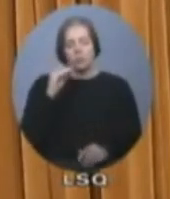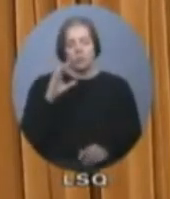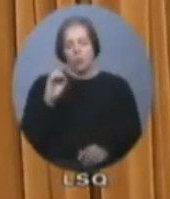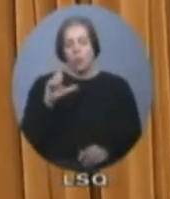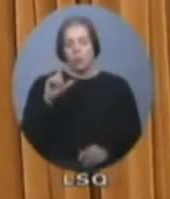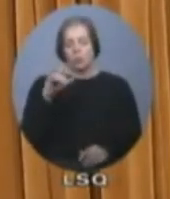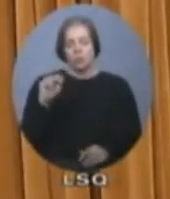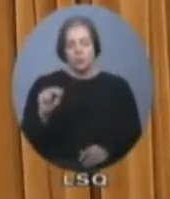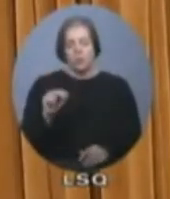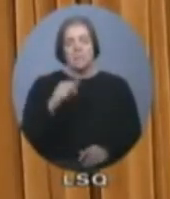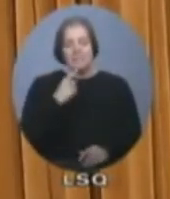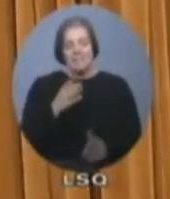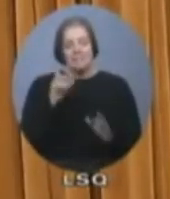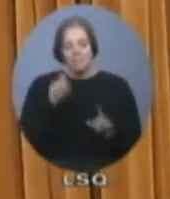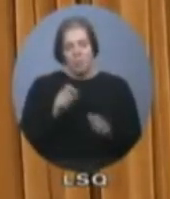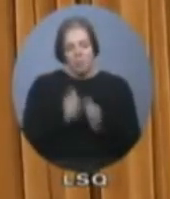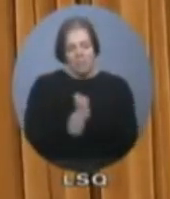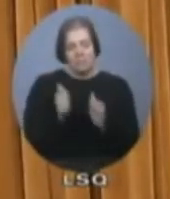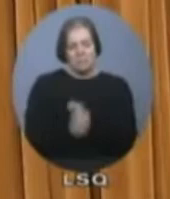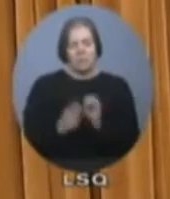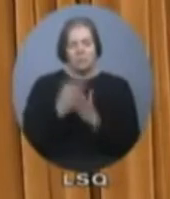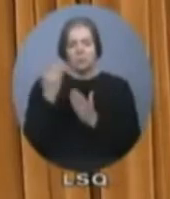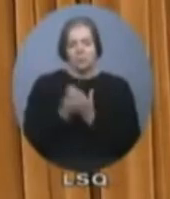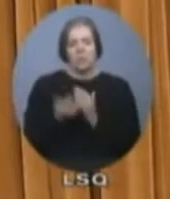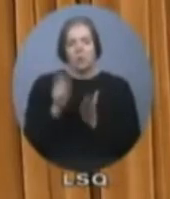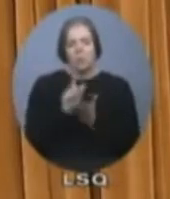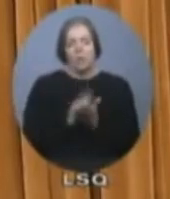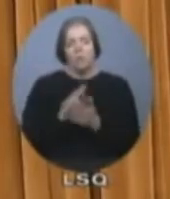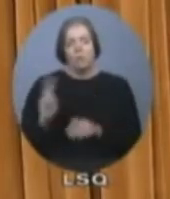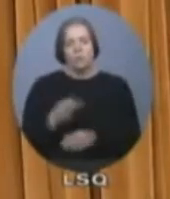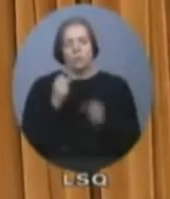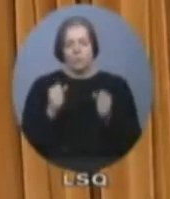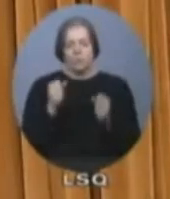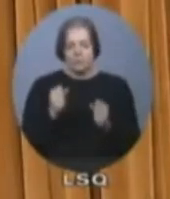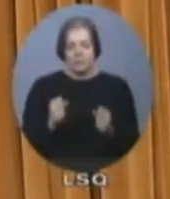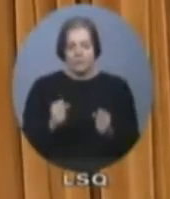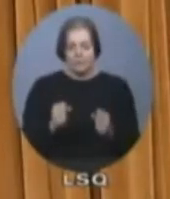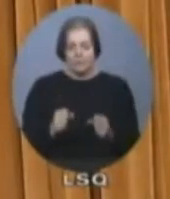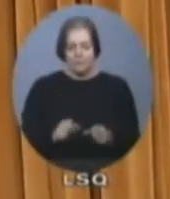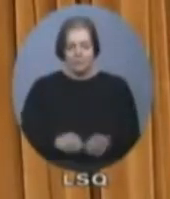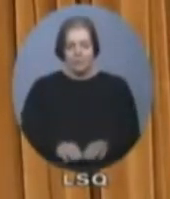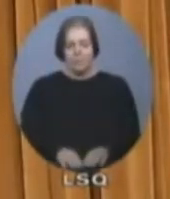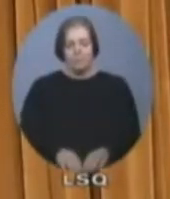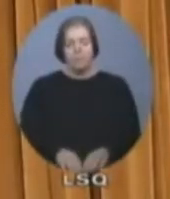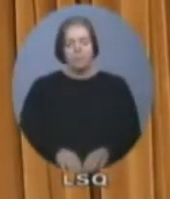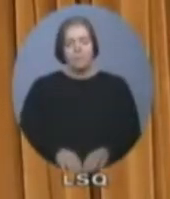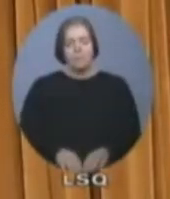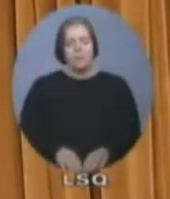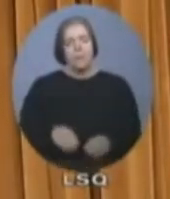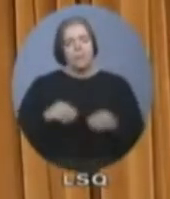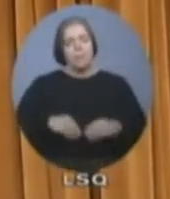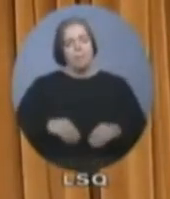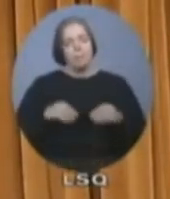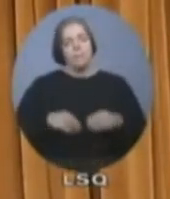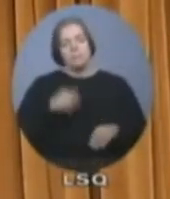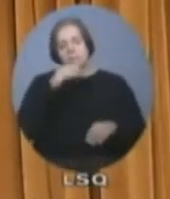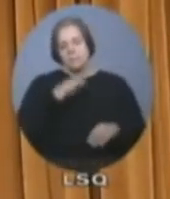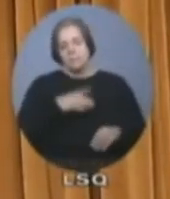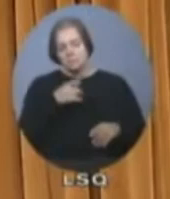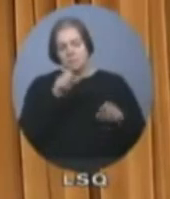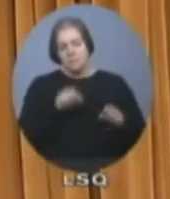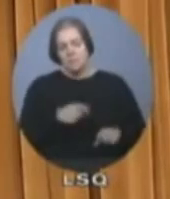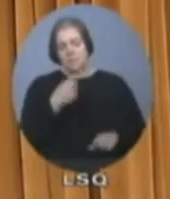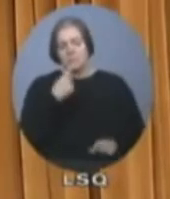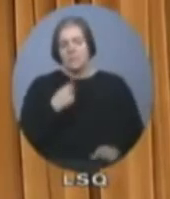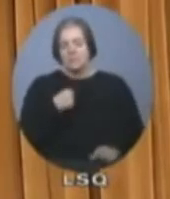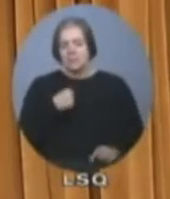she is hearing from Canadians across this country about our Conservative government's plans to take old-age security benefits